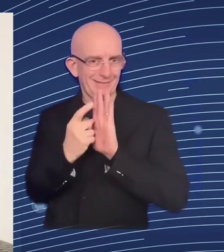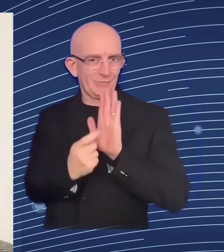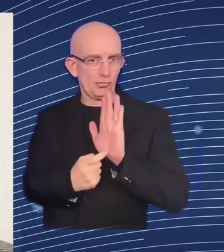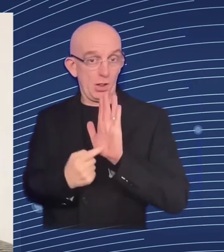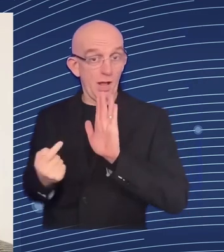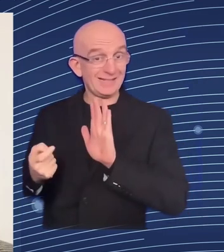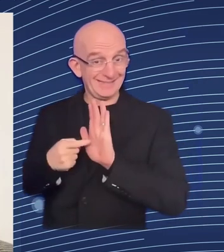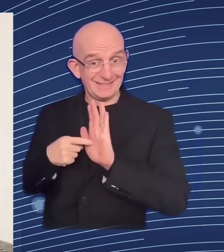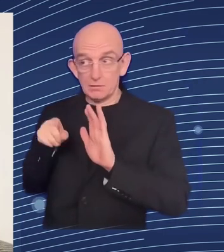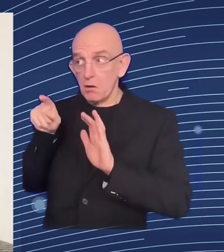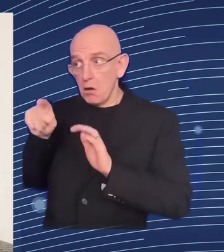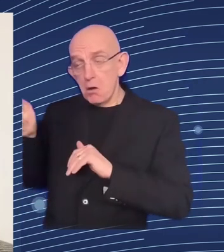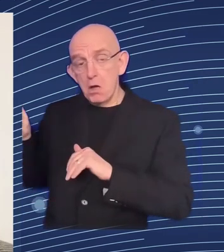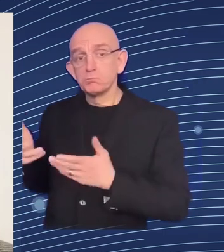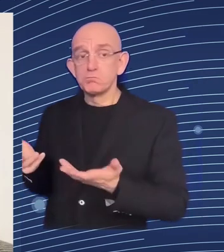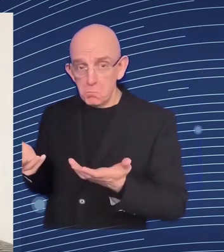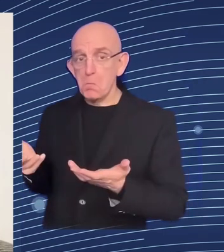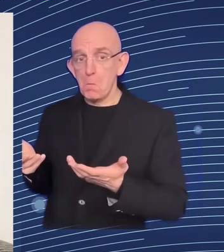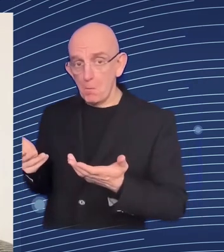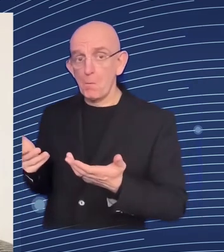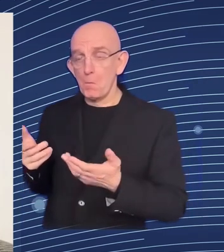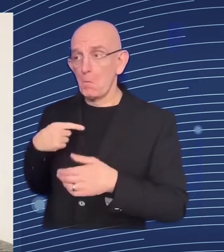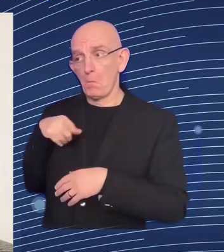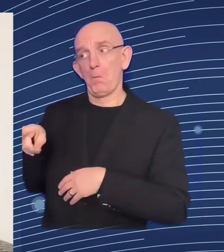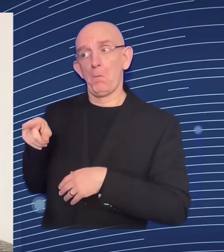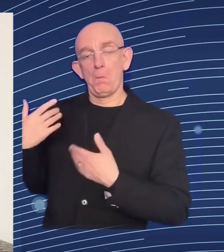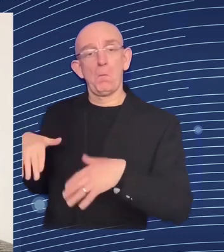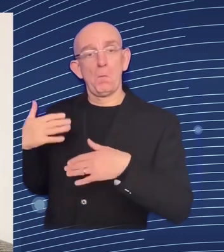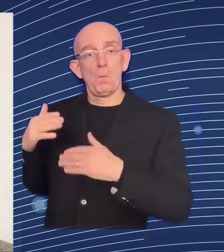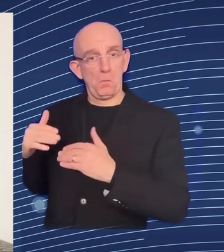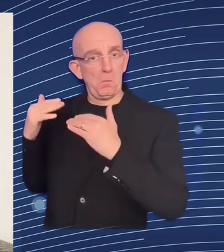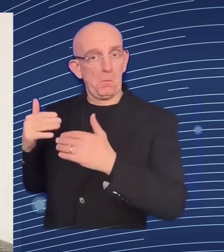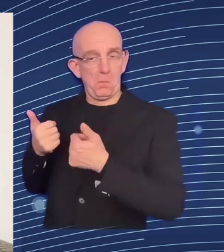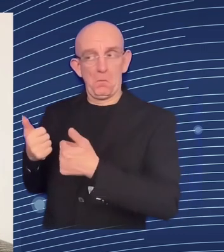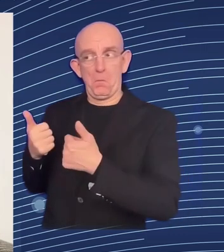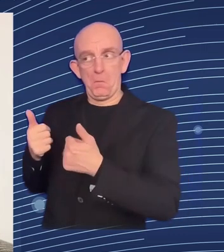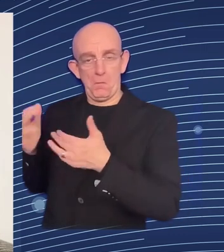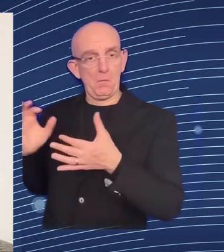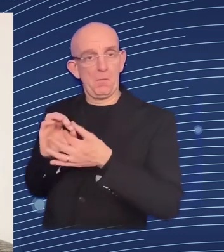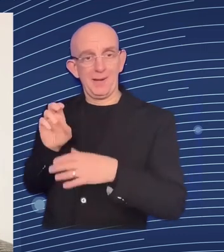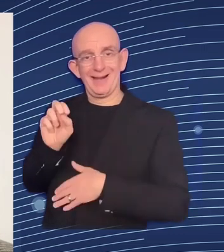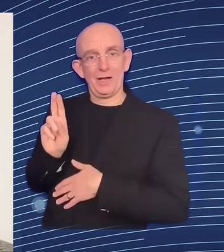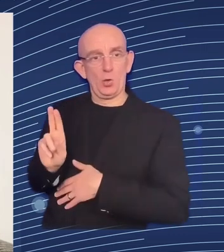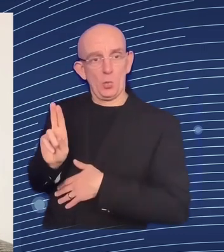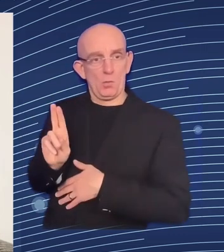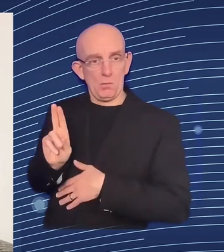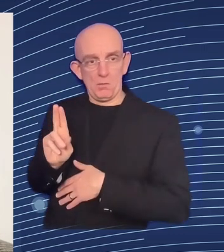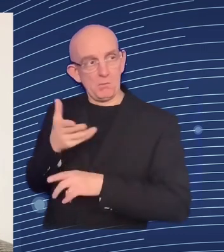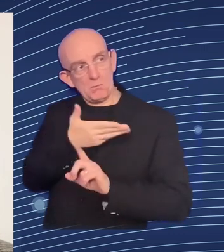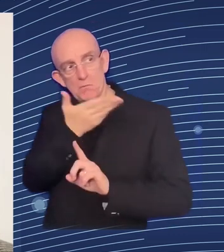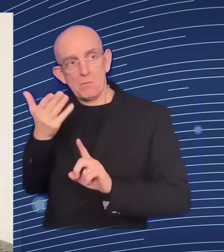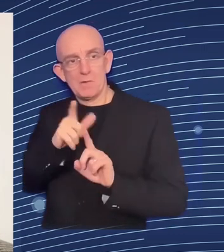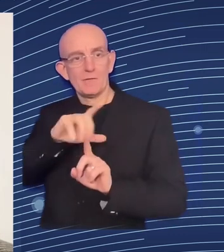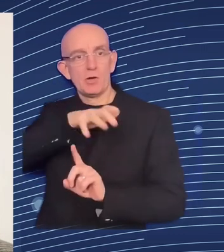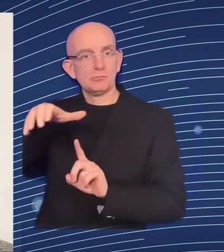eu with eu and with eu countries so the development of digital uh